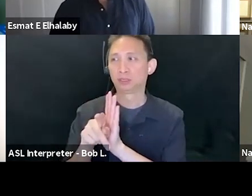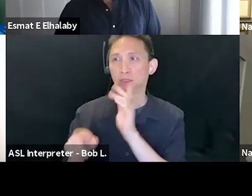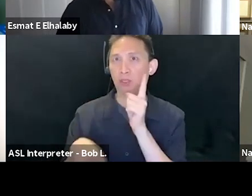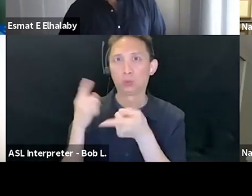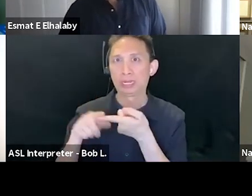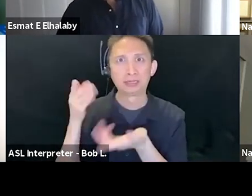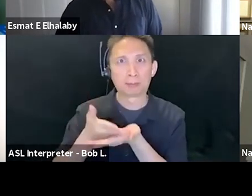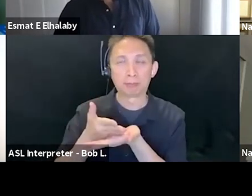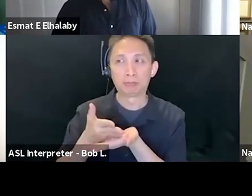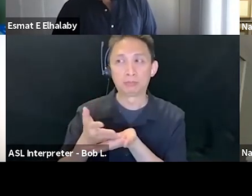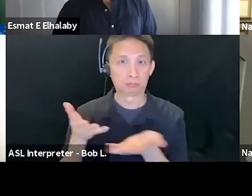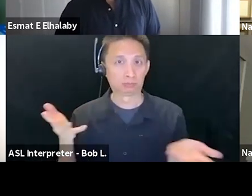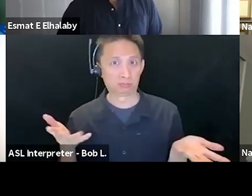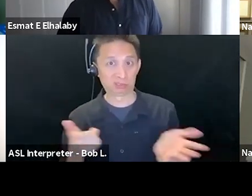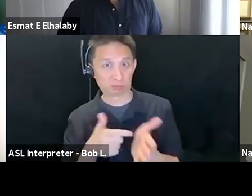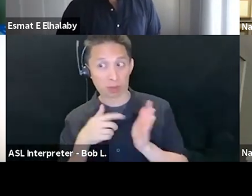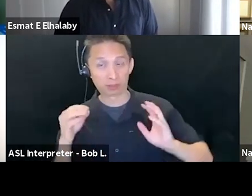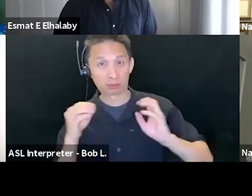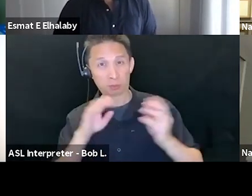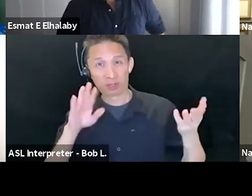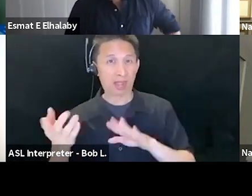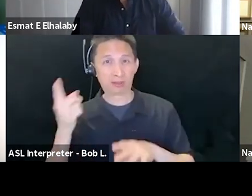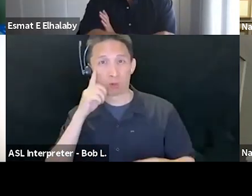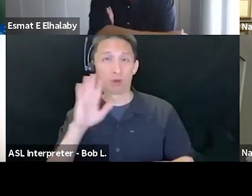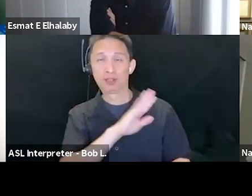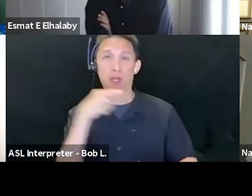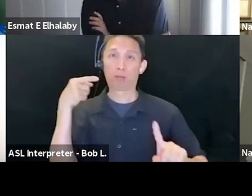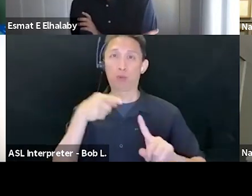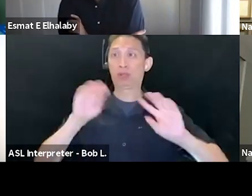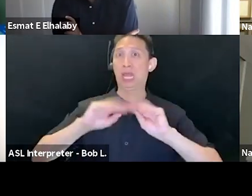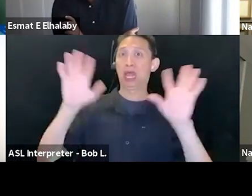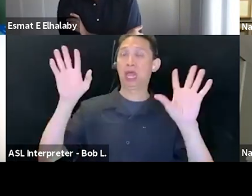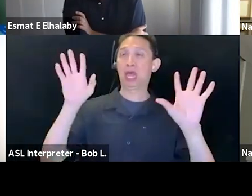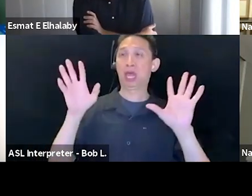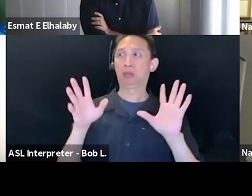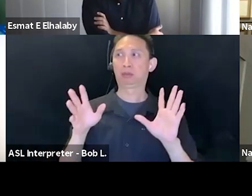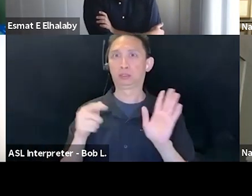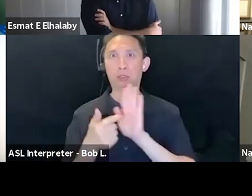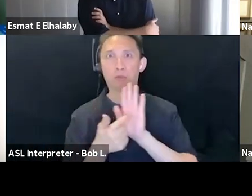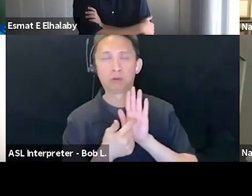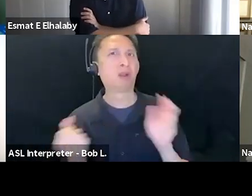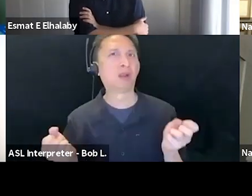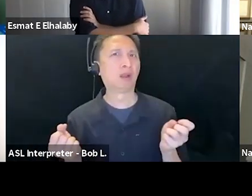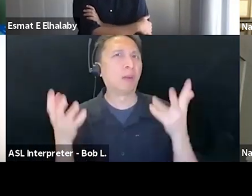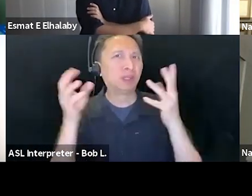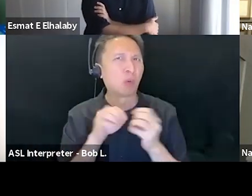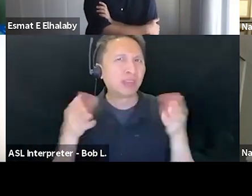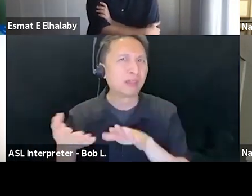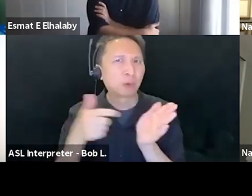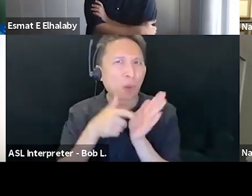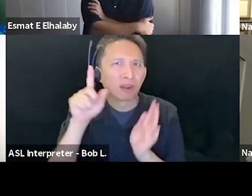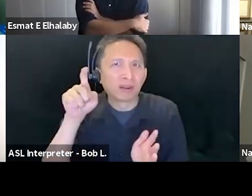require more death to make this point? And, um, and if so, how, how, how much more really do we think